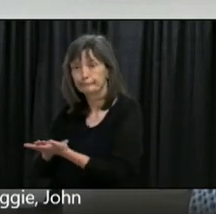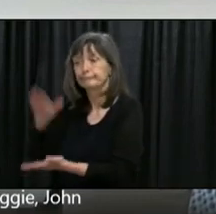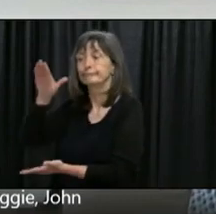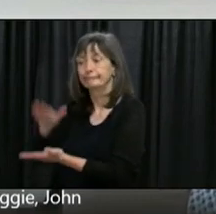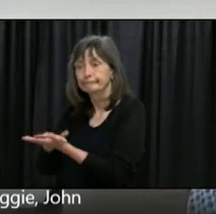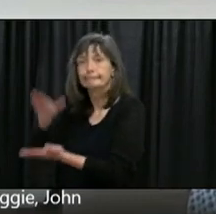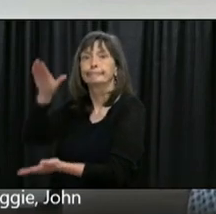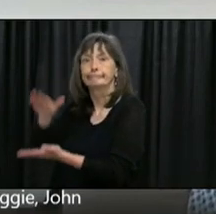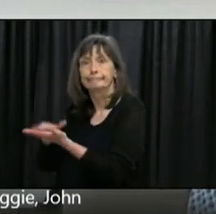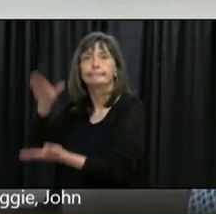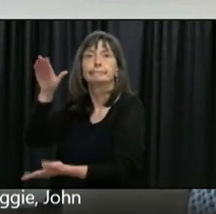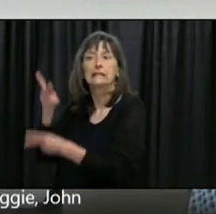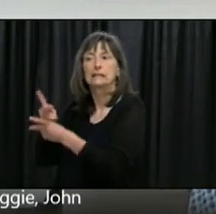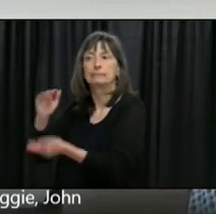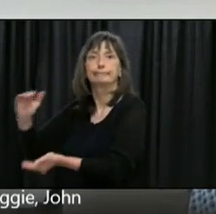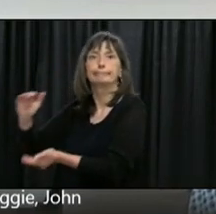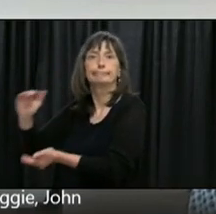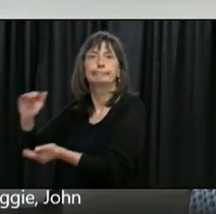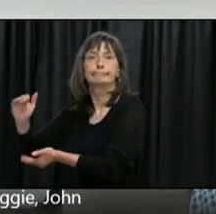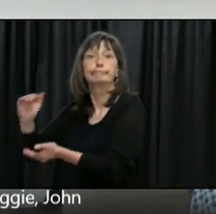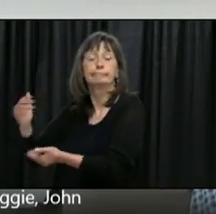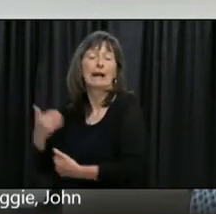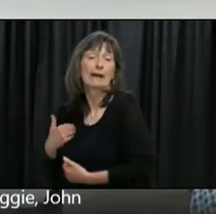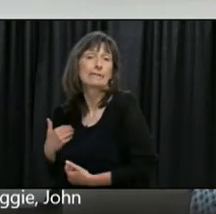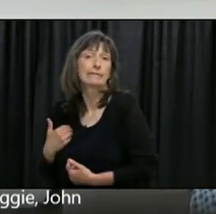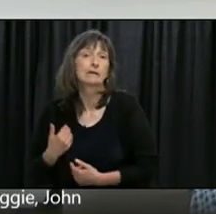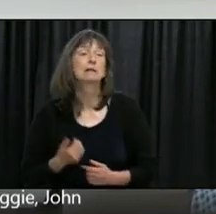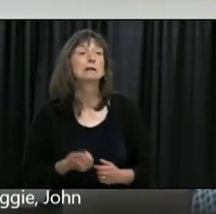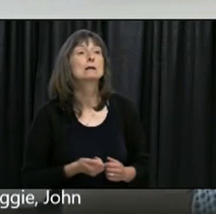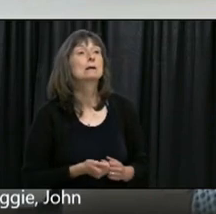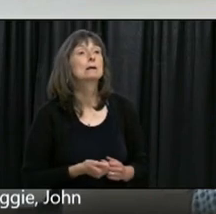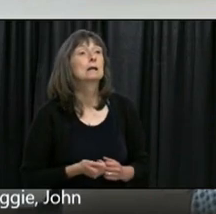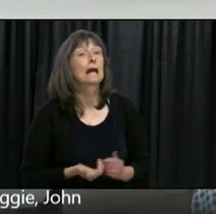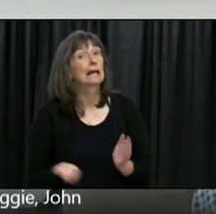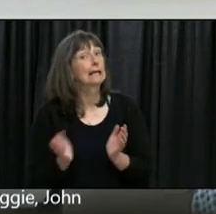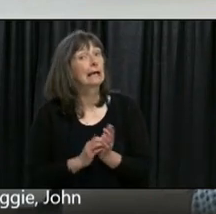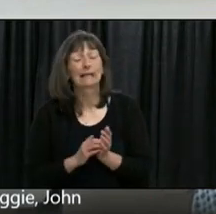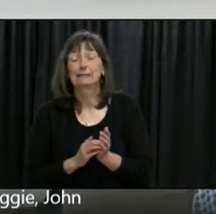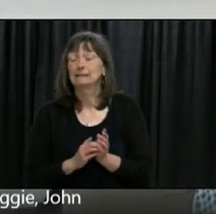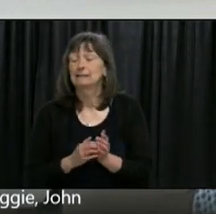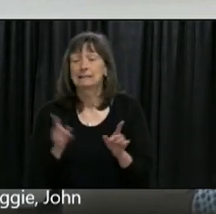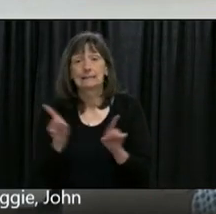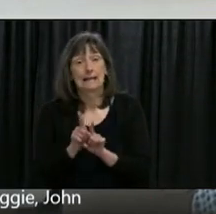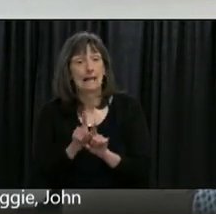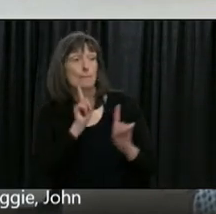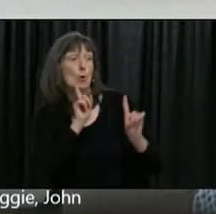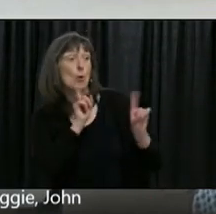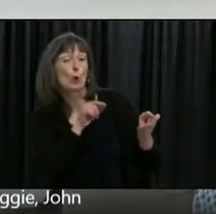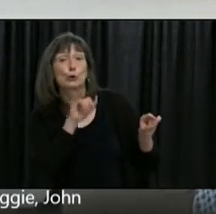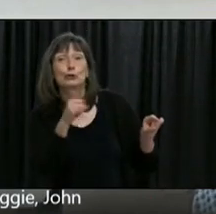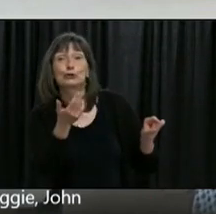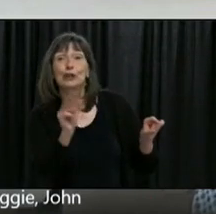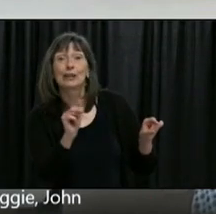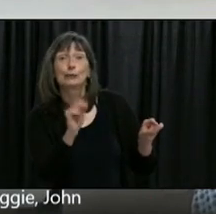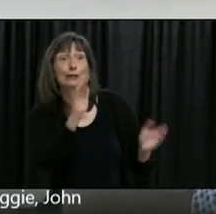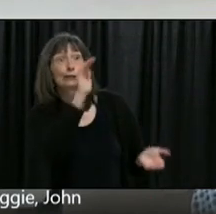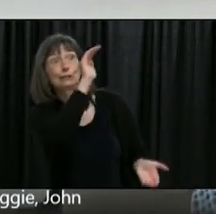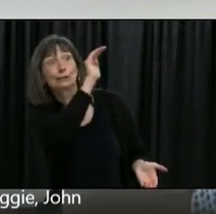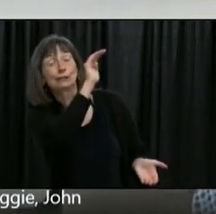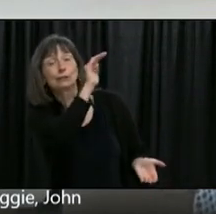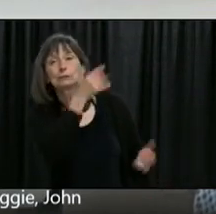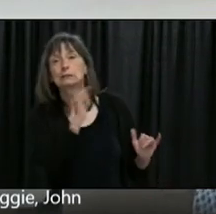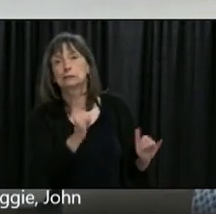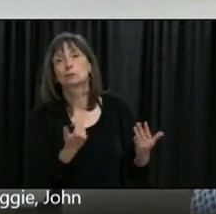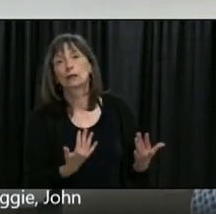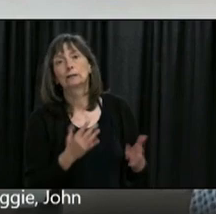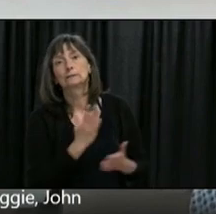though is still the bulk orders that we had placed back in January have still not been delivered and